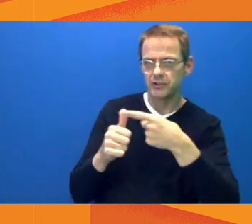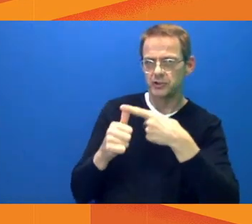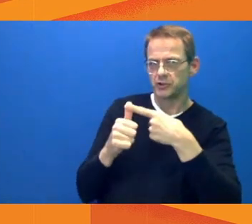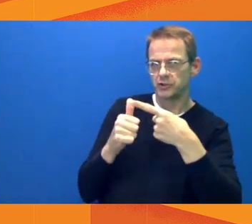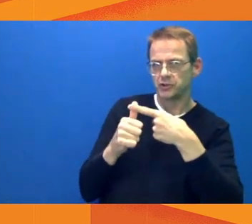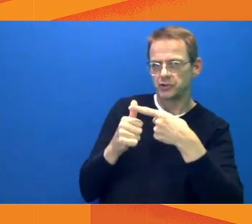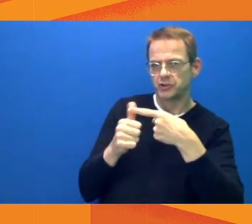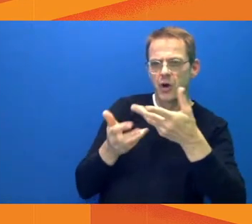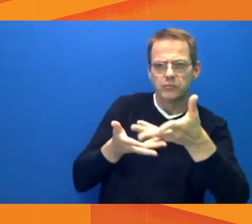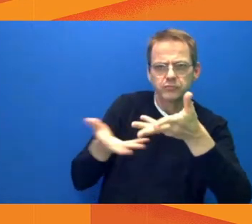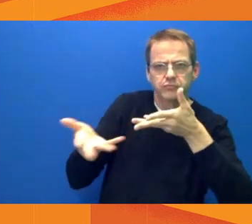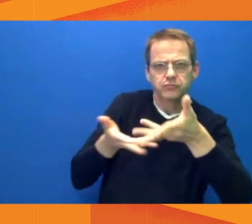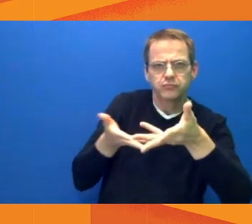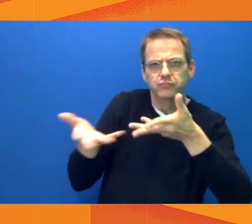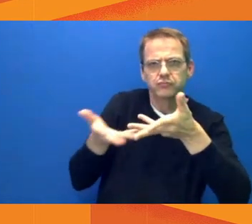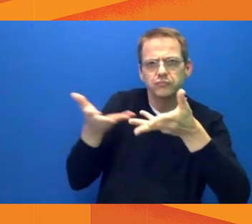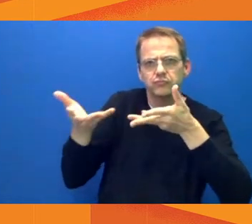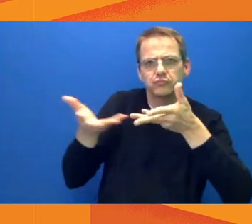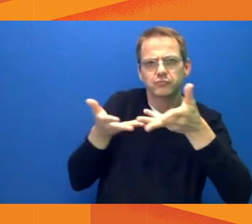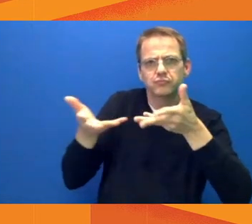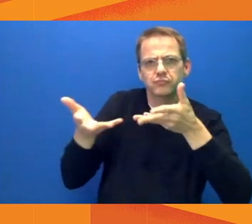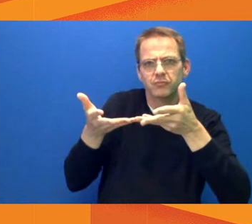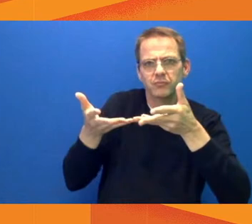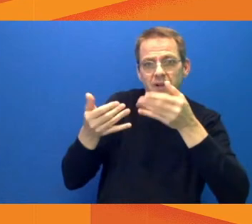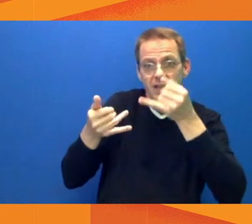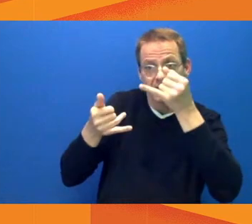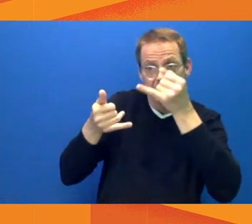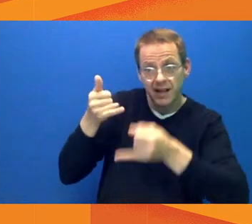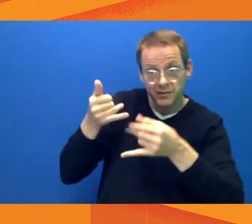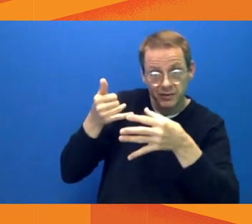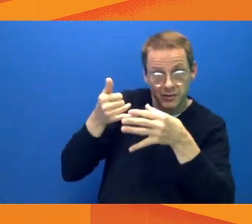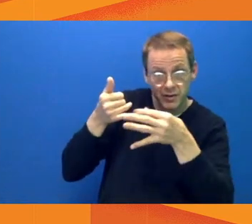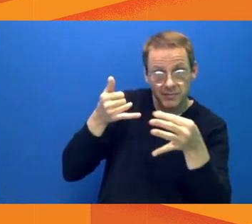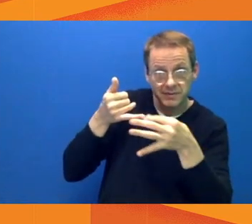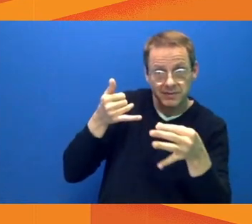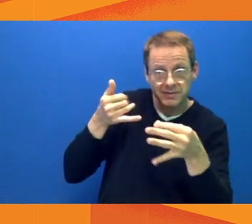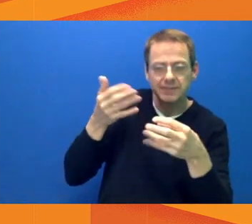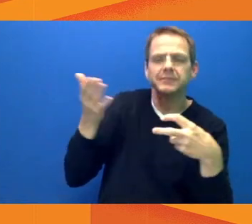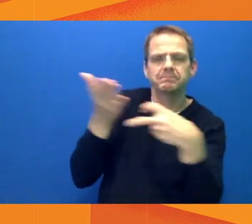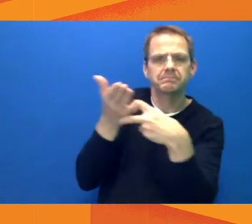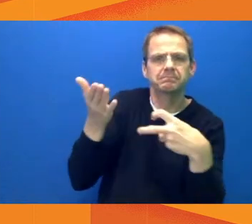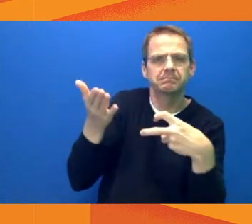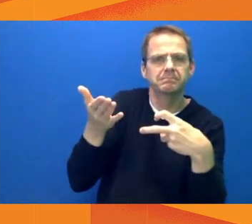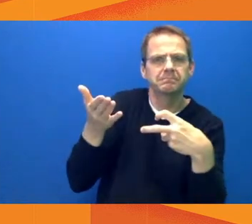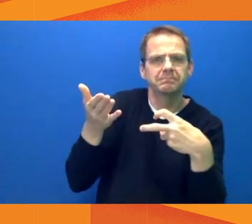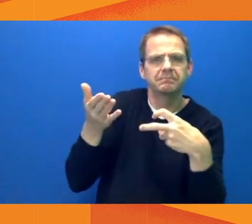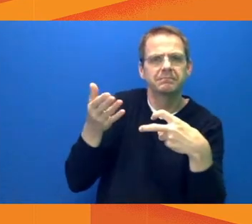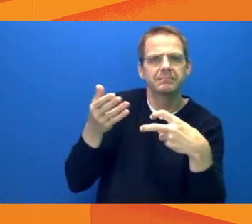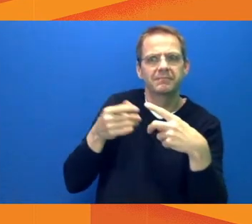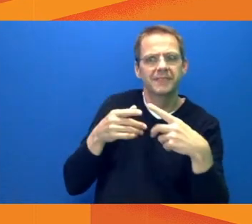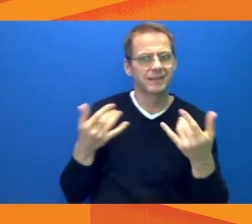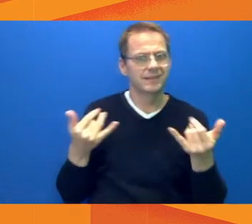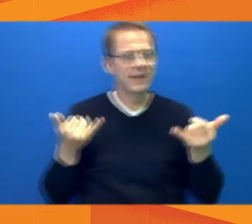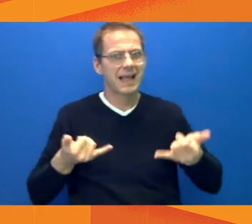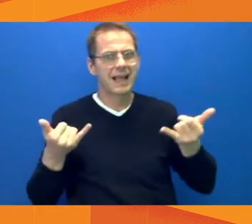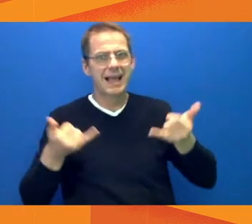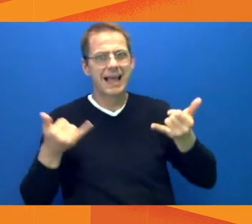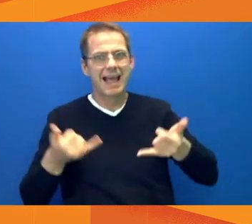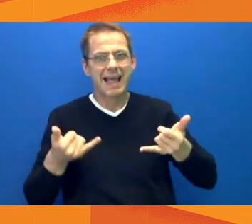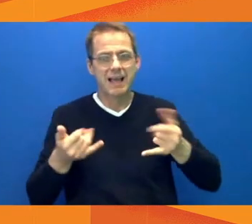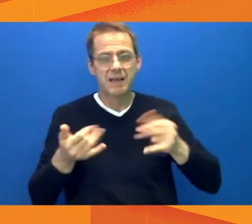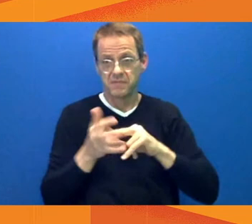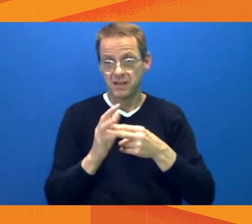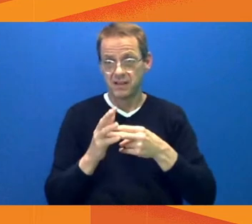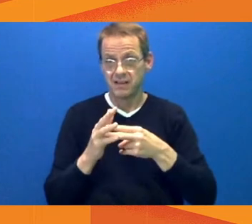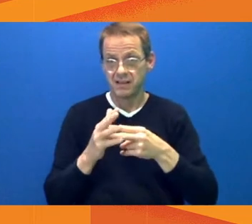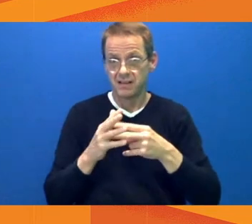been any direction specifically that way? There's certainly been no specific direction to the city of Edmonton from the province on that.